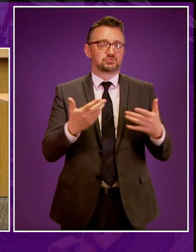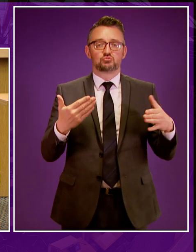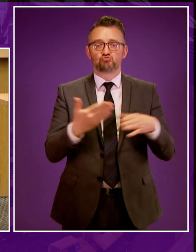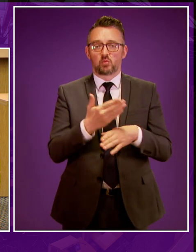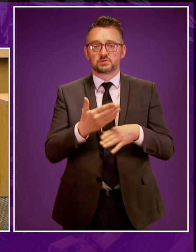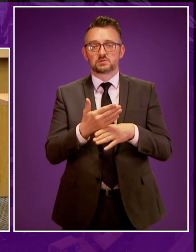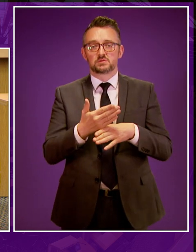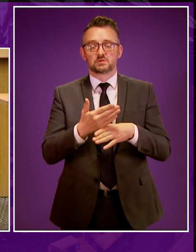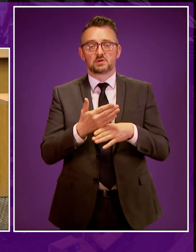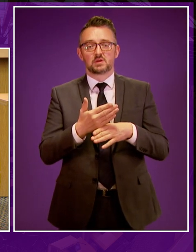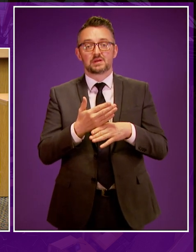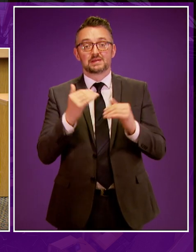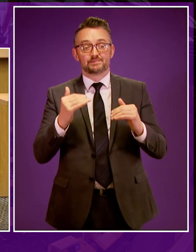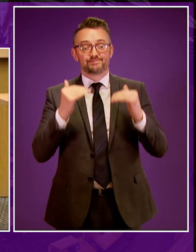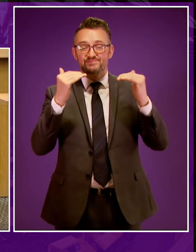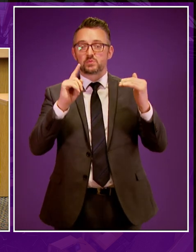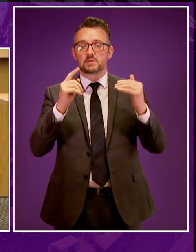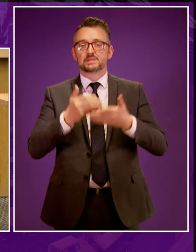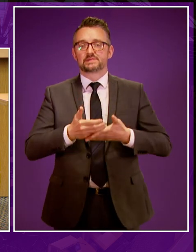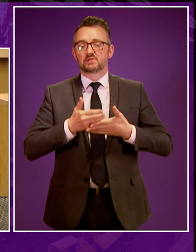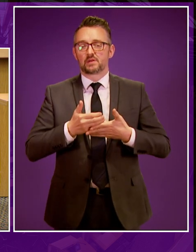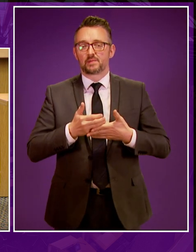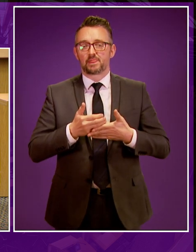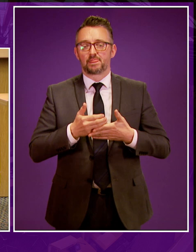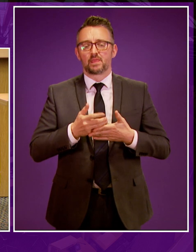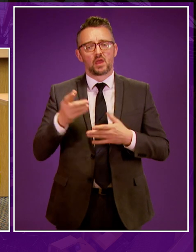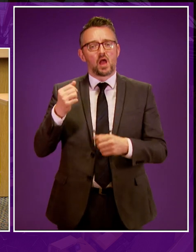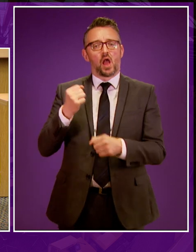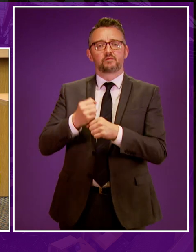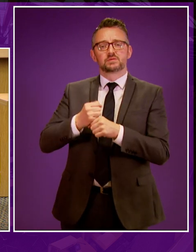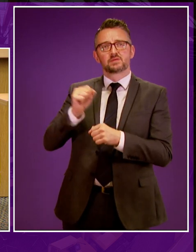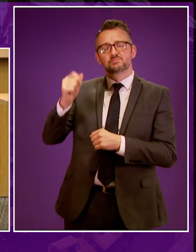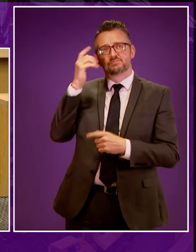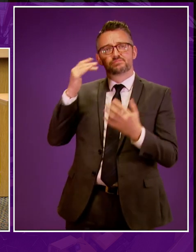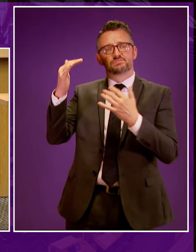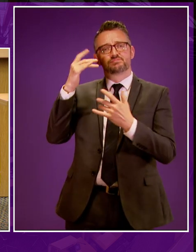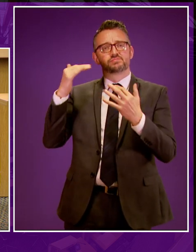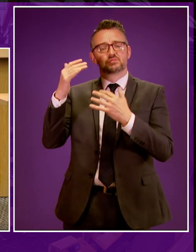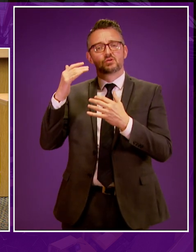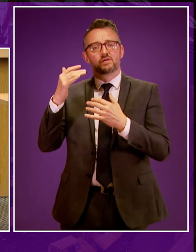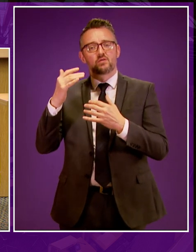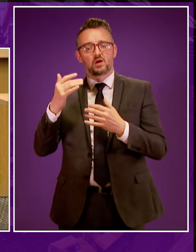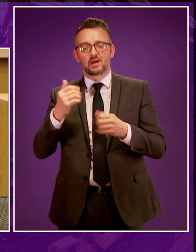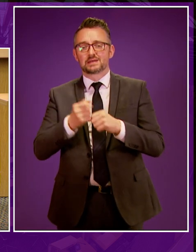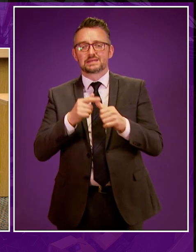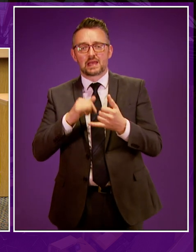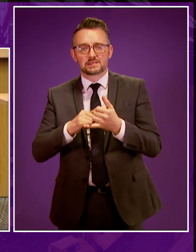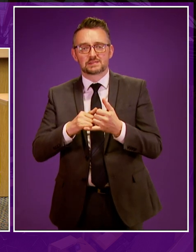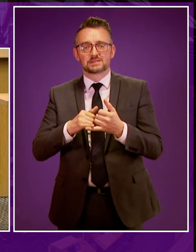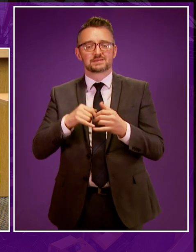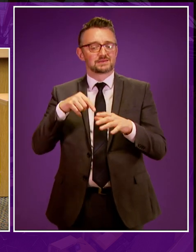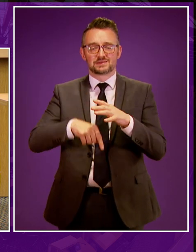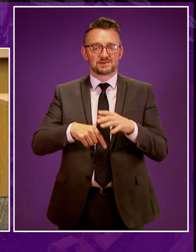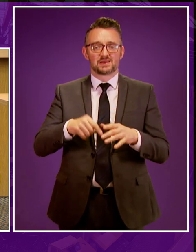and high standards in safety. The Government's antipathy towards both nuclear and unconventional gas is ideological